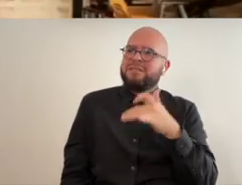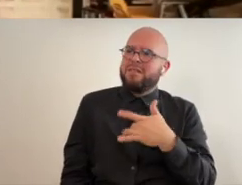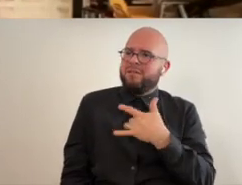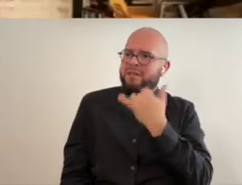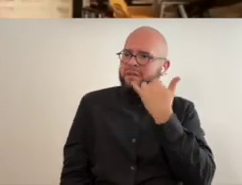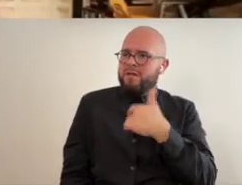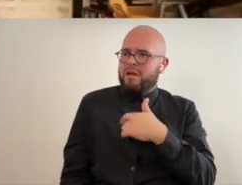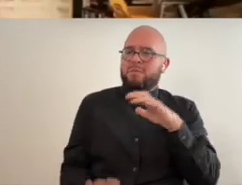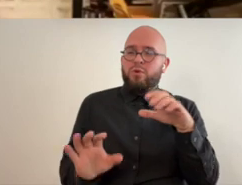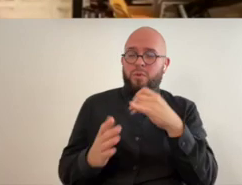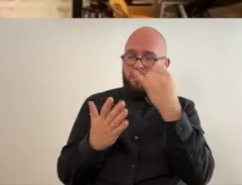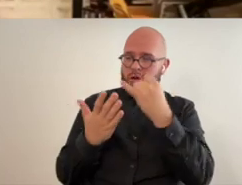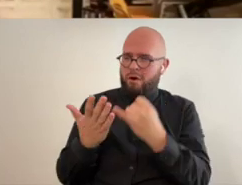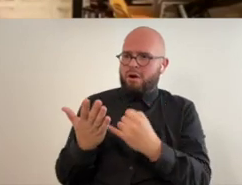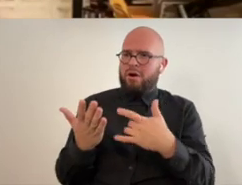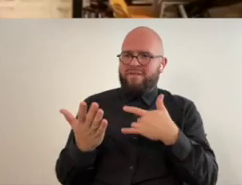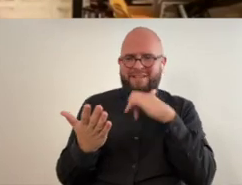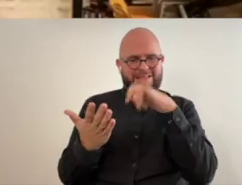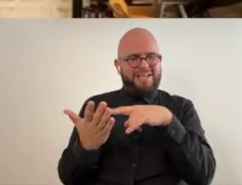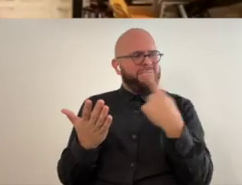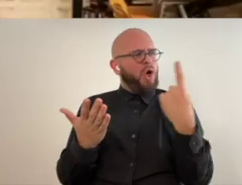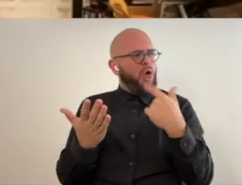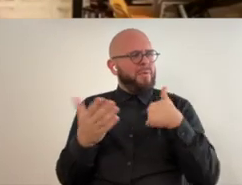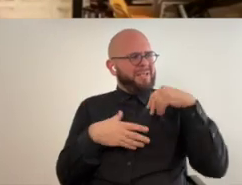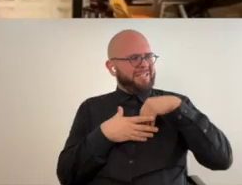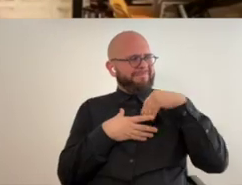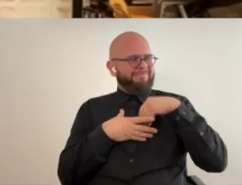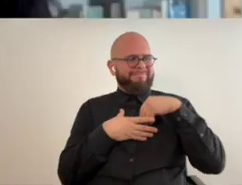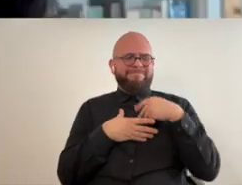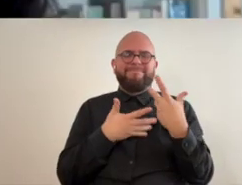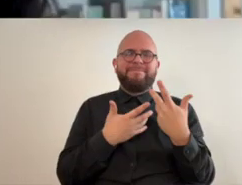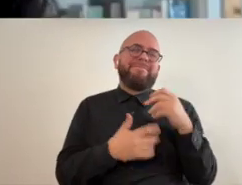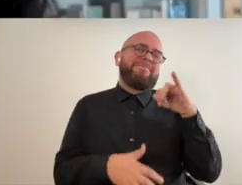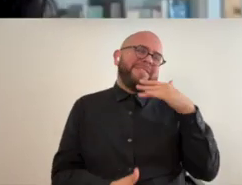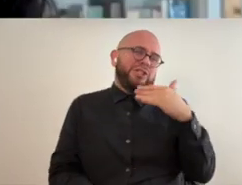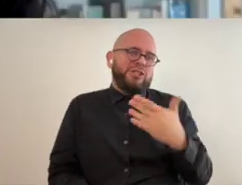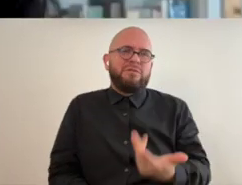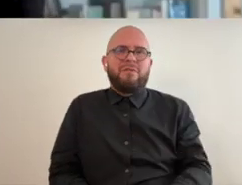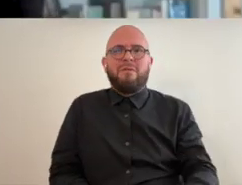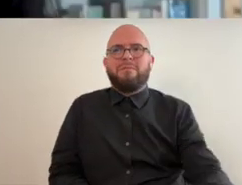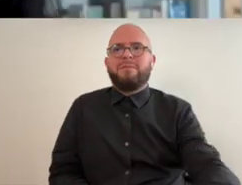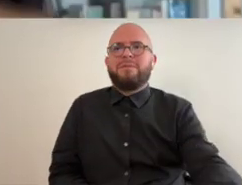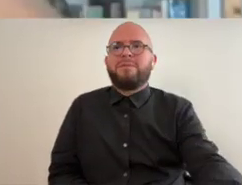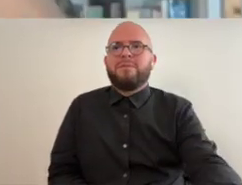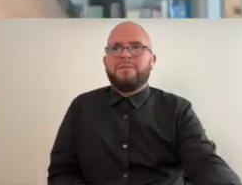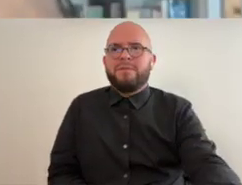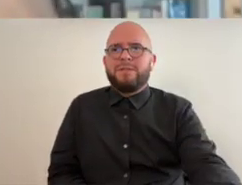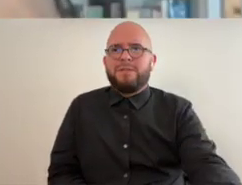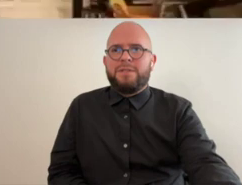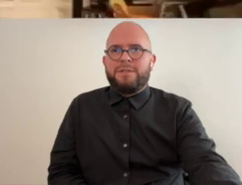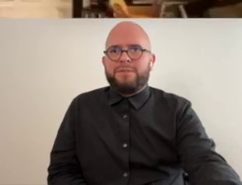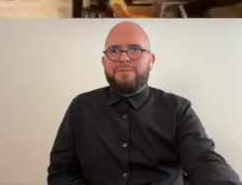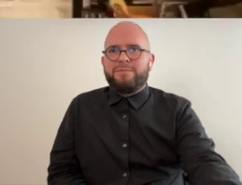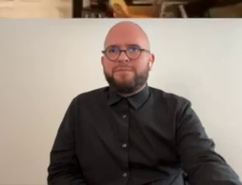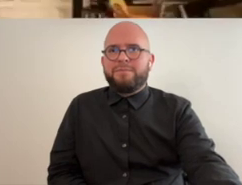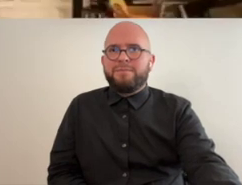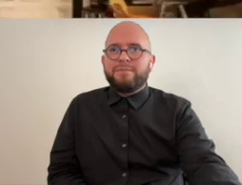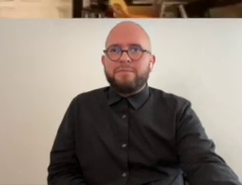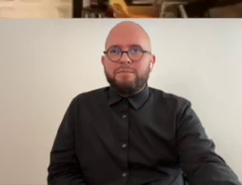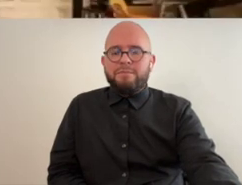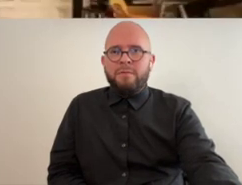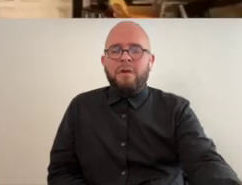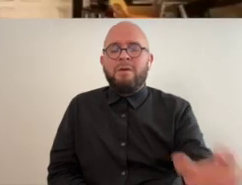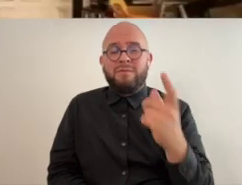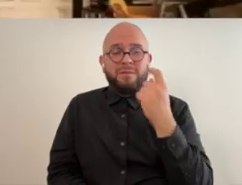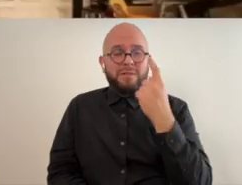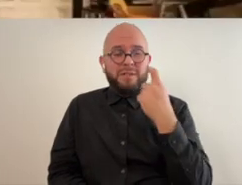feels like i'm doing what i was always meant to do um that's so good i was one of those that you know from a very young age